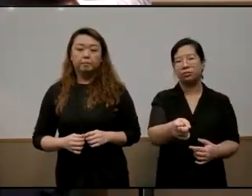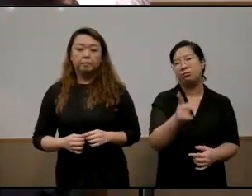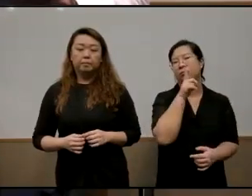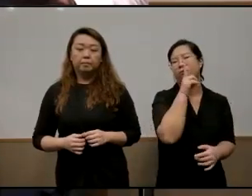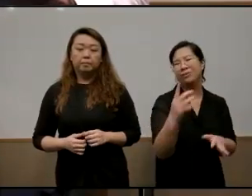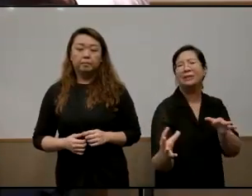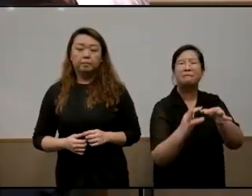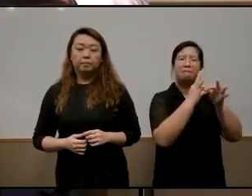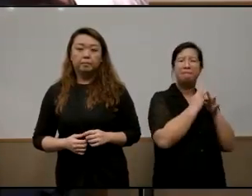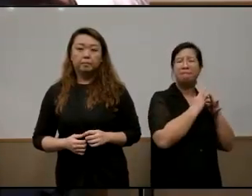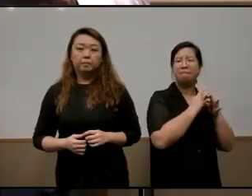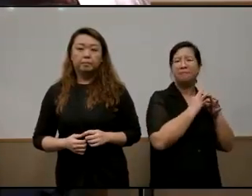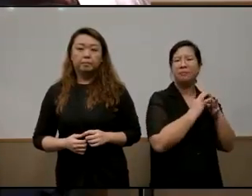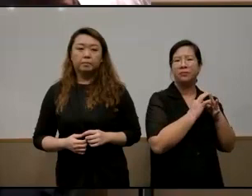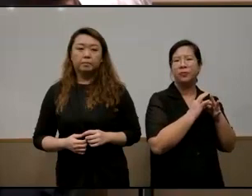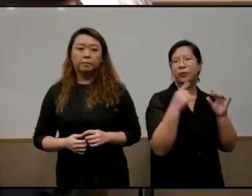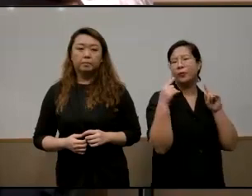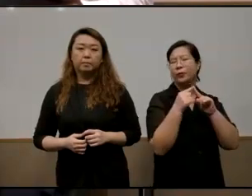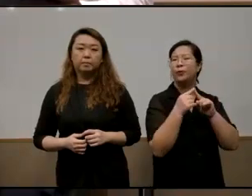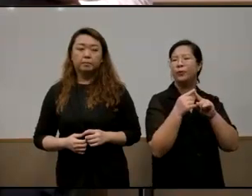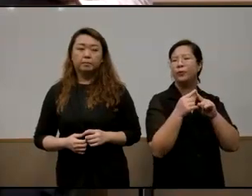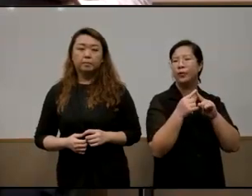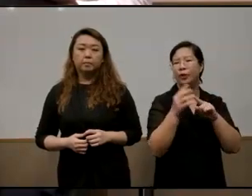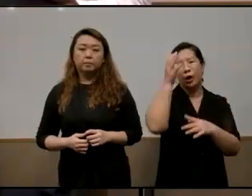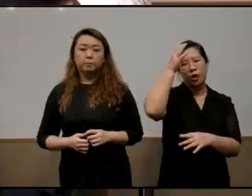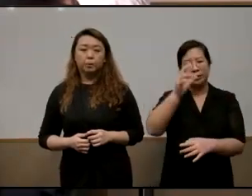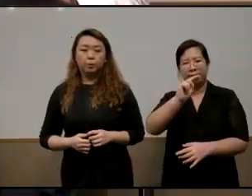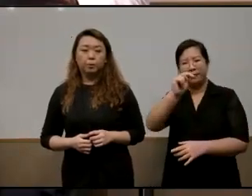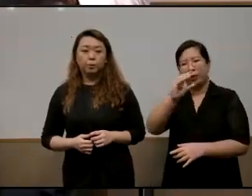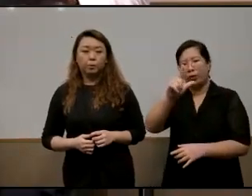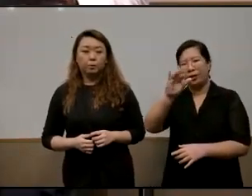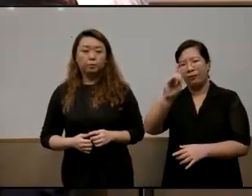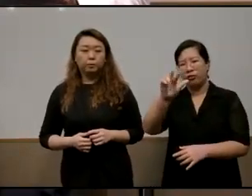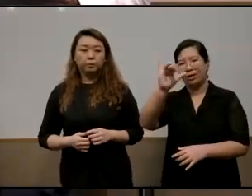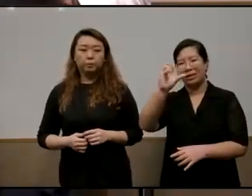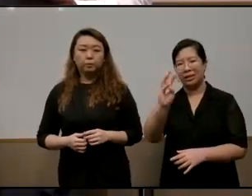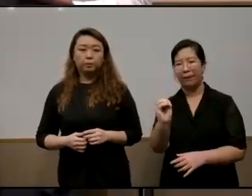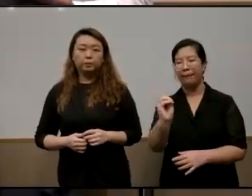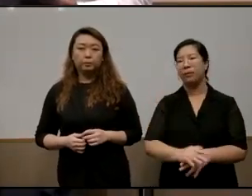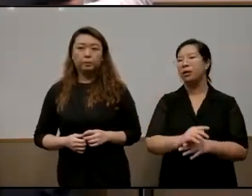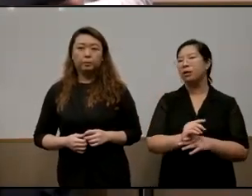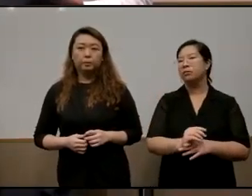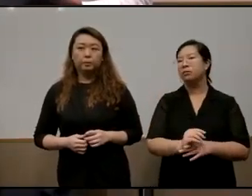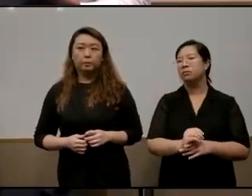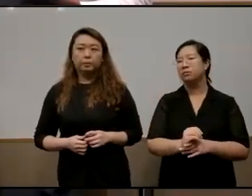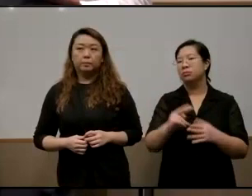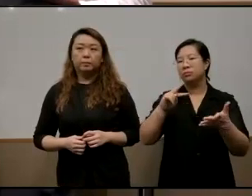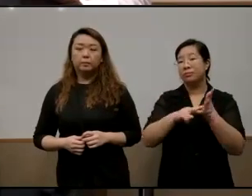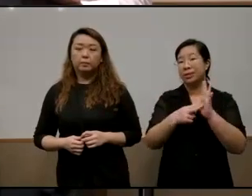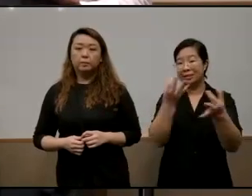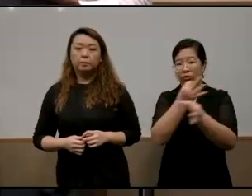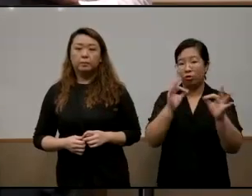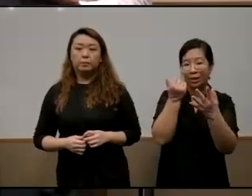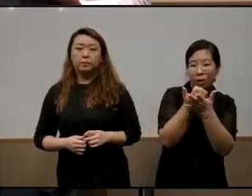related to uh the concept of neoliberalism where the free economy